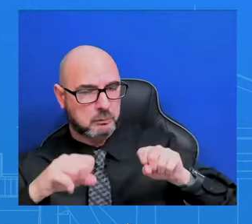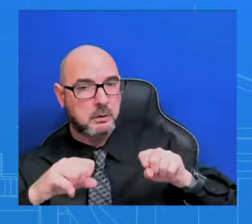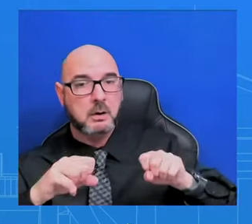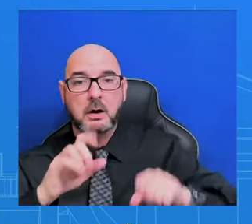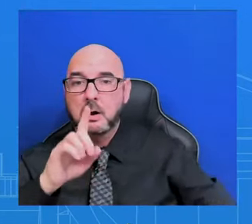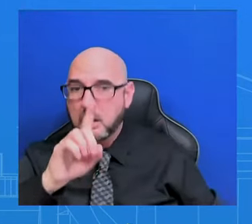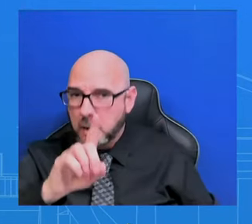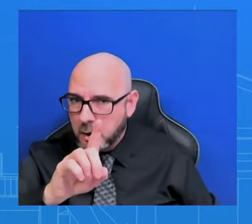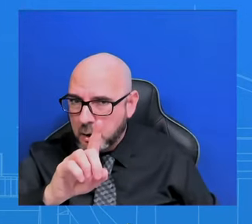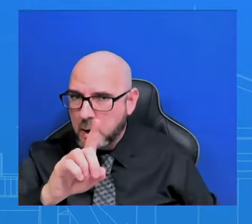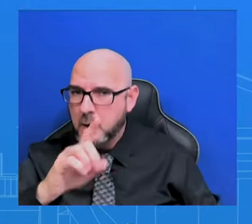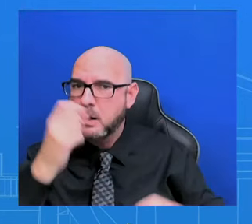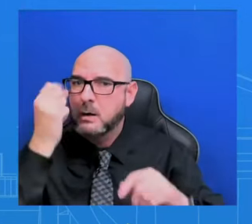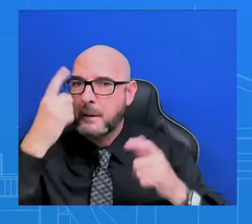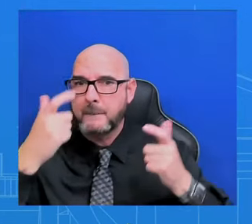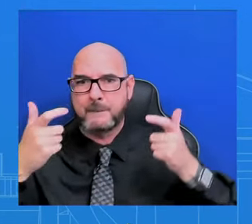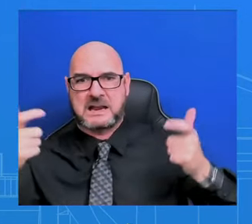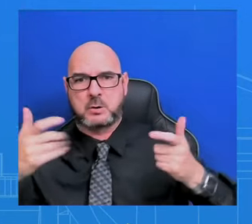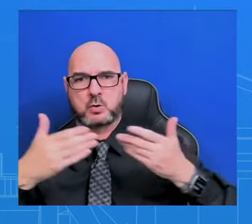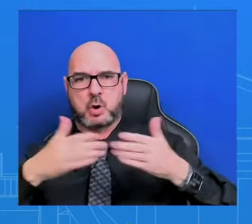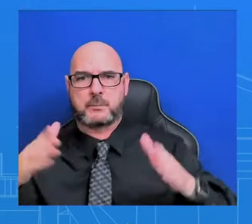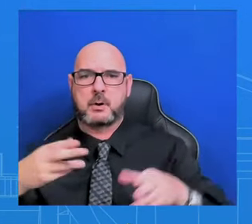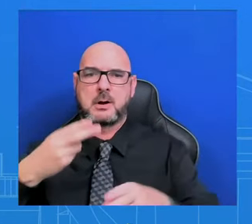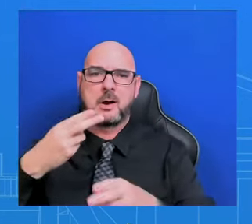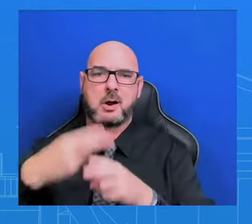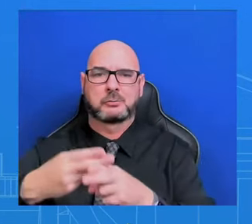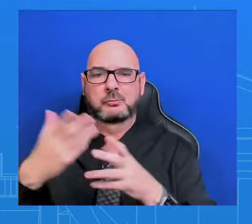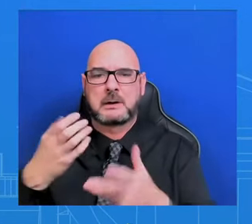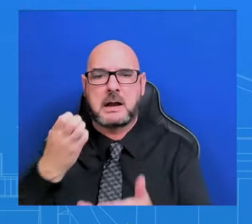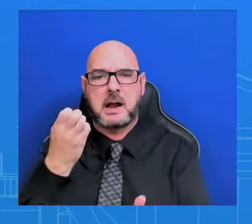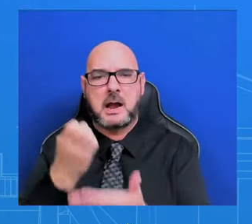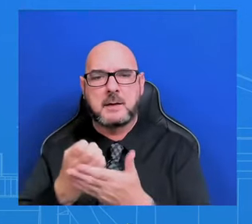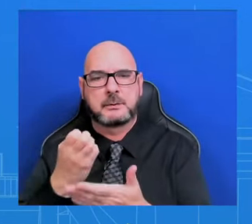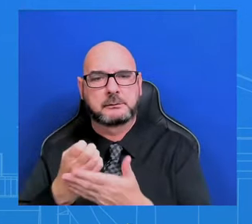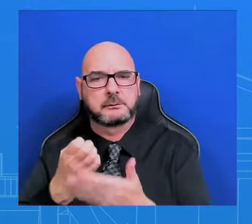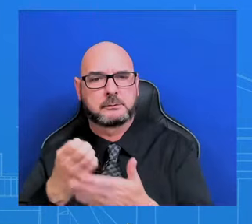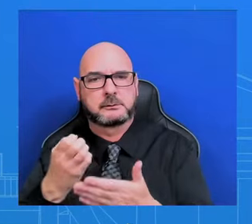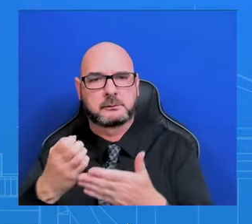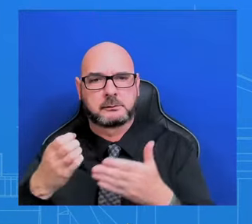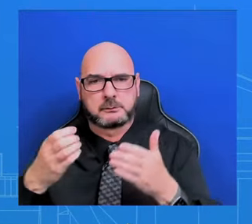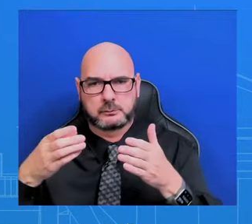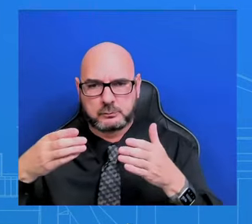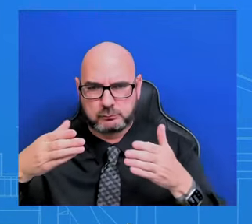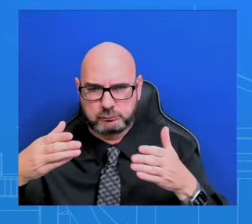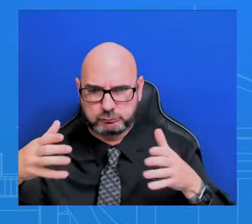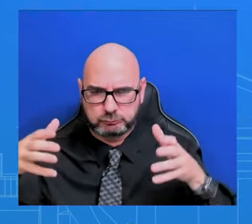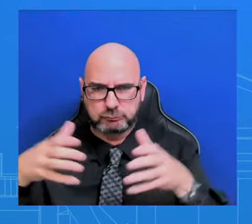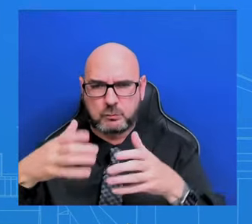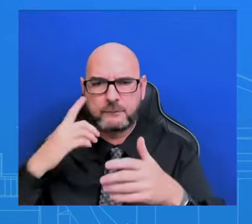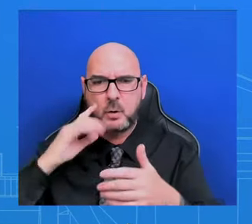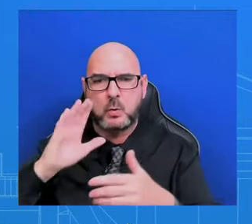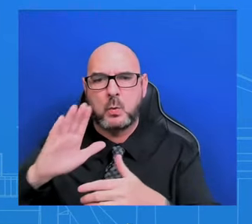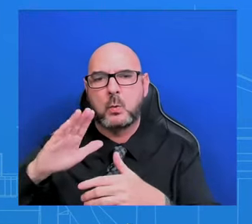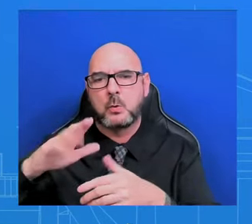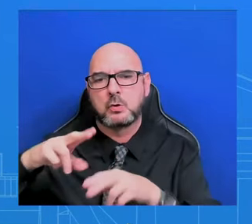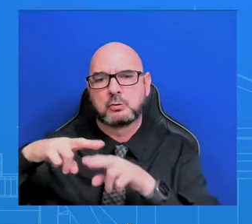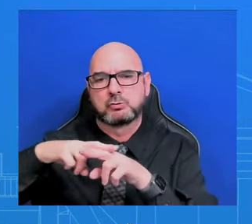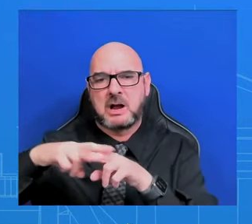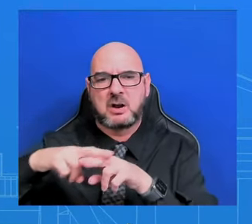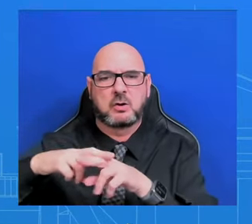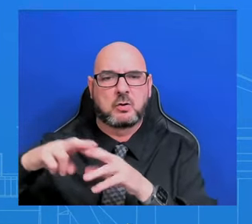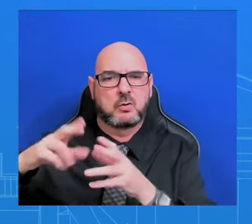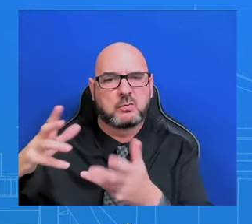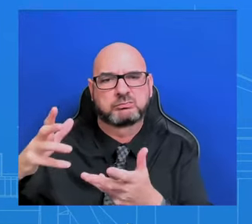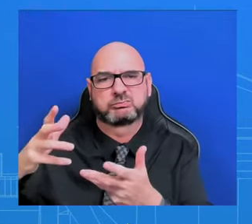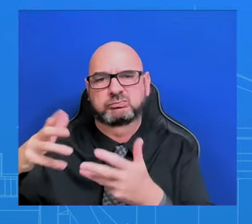calling an economic corridor because while it's principally around a rail system, there would be all kinds of logistics and sustainment hubs along the way and offer all kinds